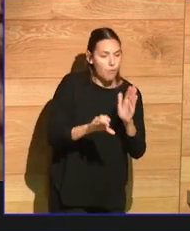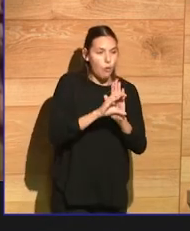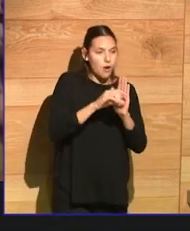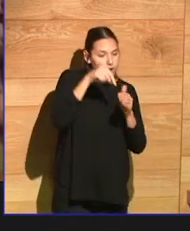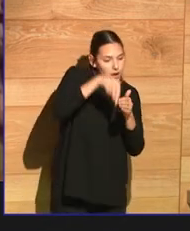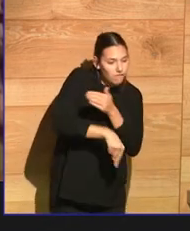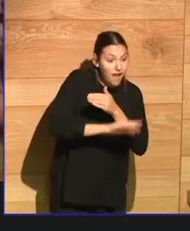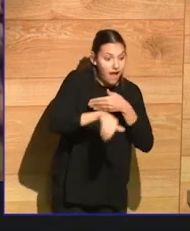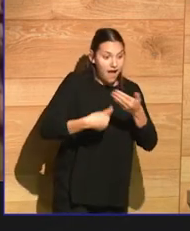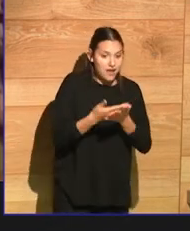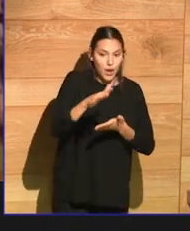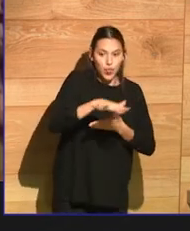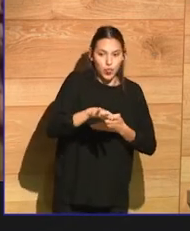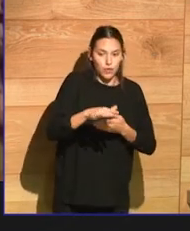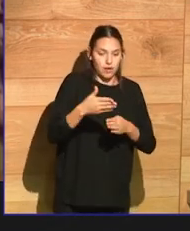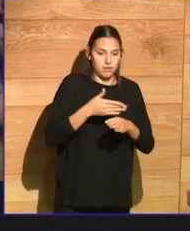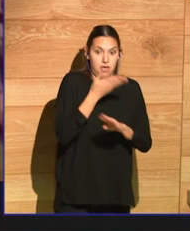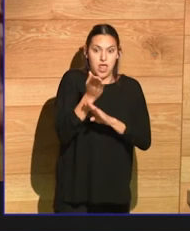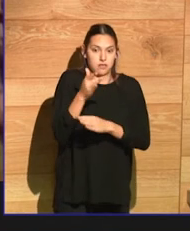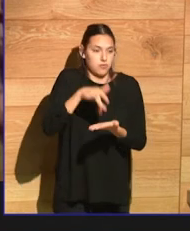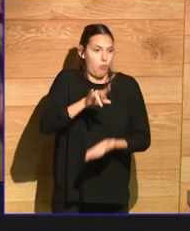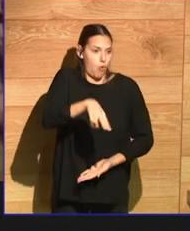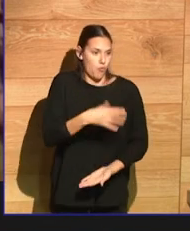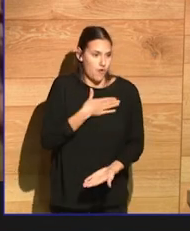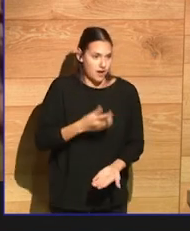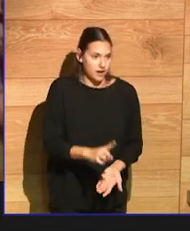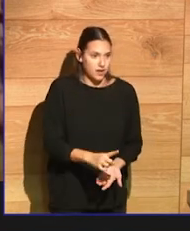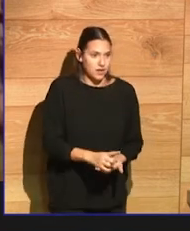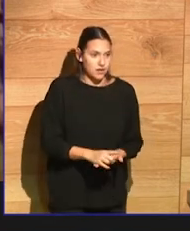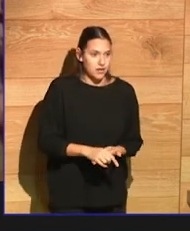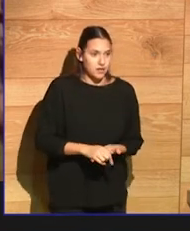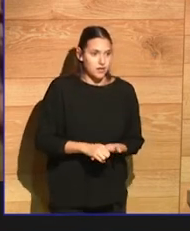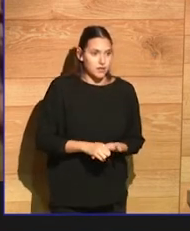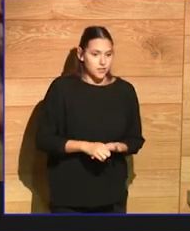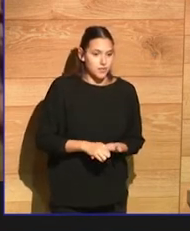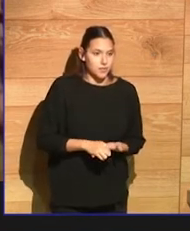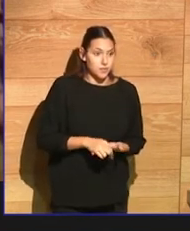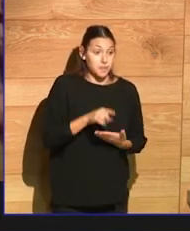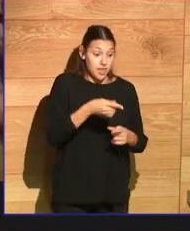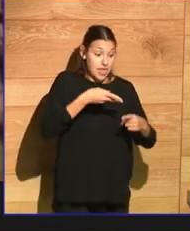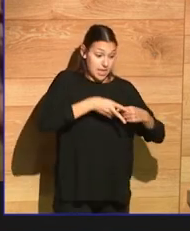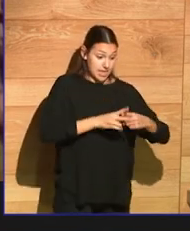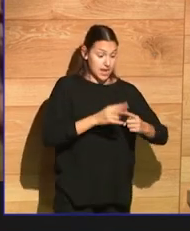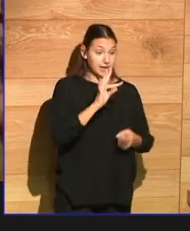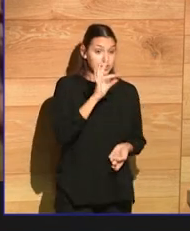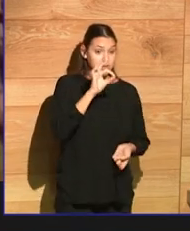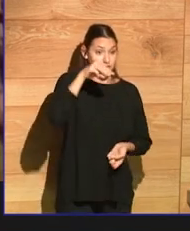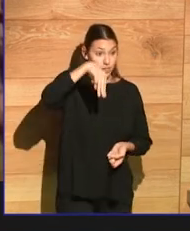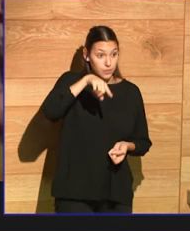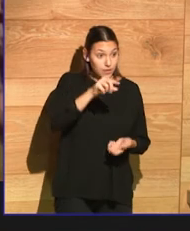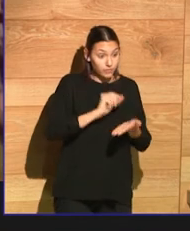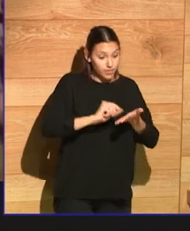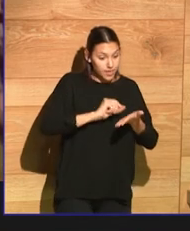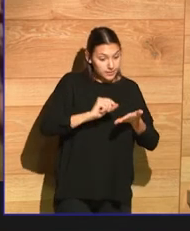So that's still Tom's Dangerous Writing. It's still dealing with a topic that is very upsetting and